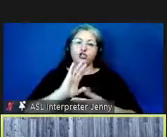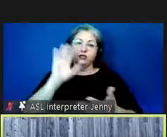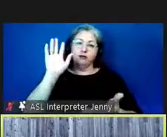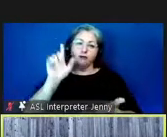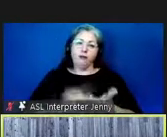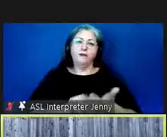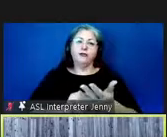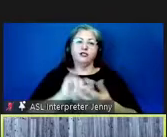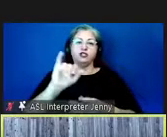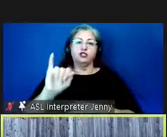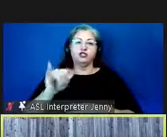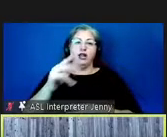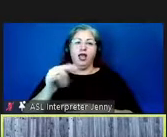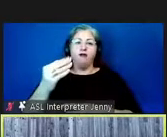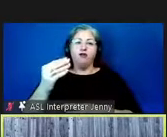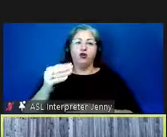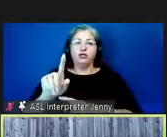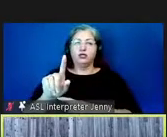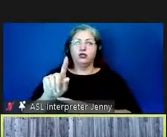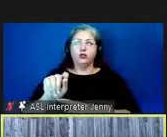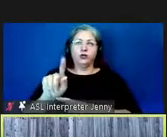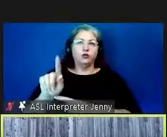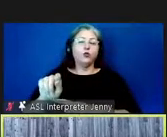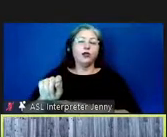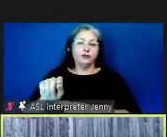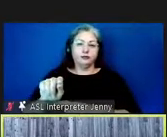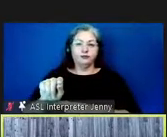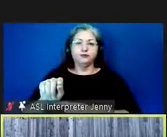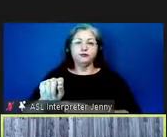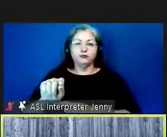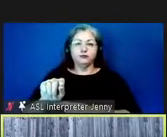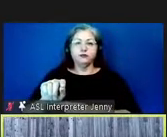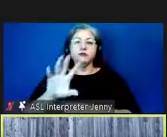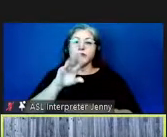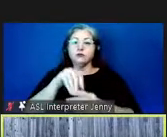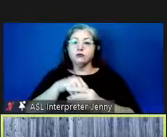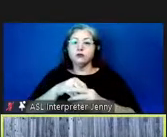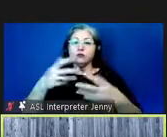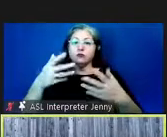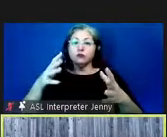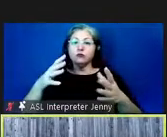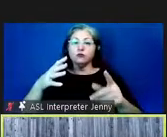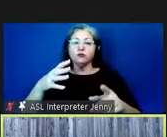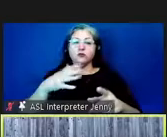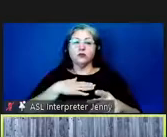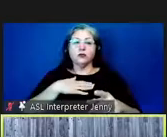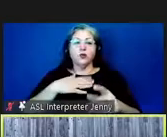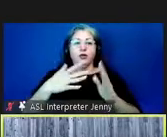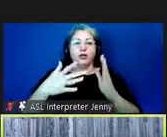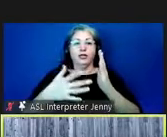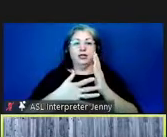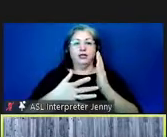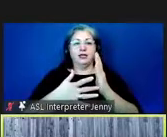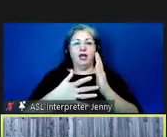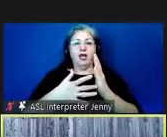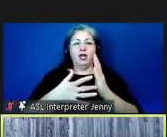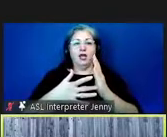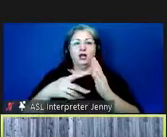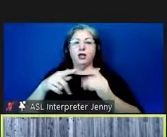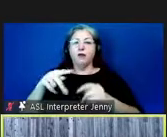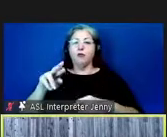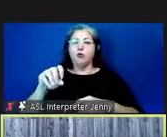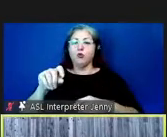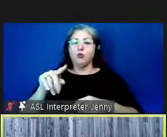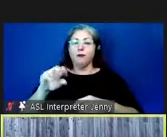14 2020 and it also includes our technology prototype and a whole